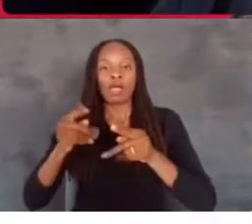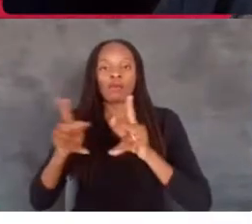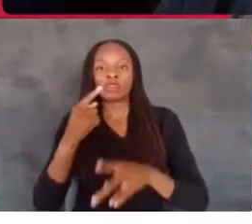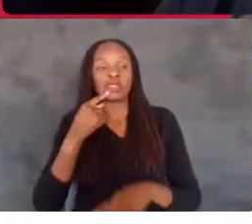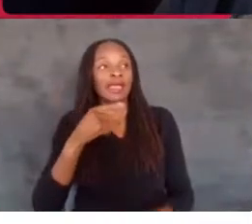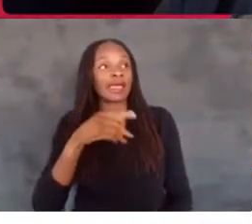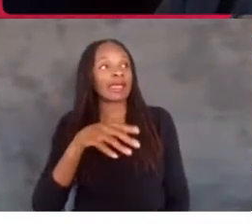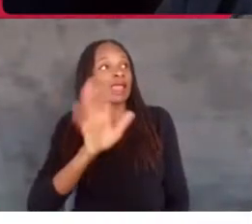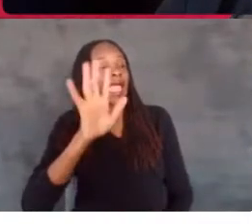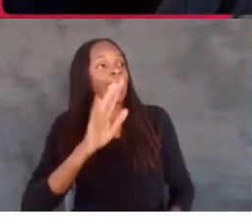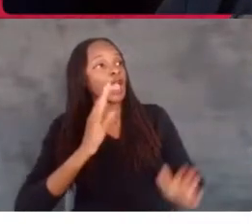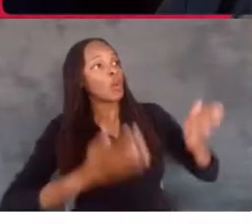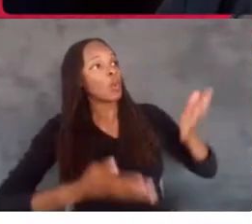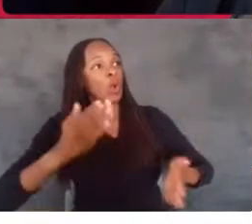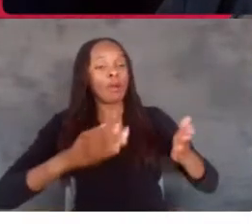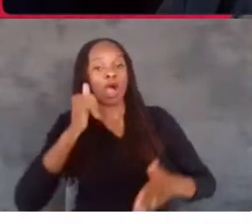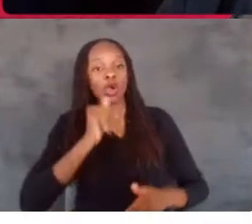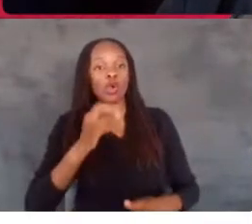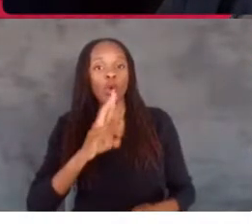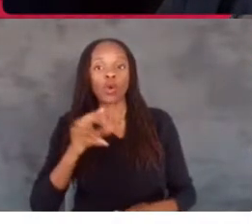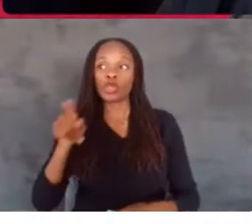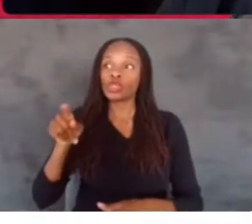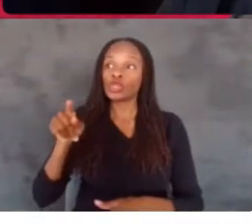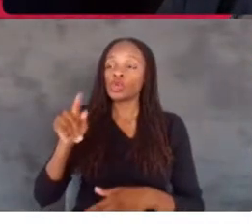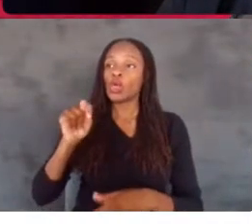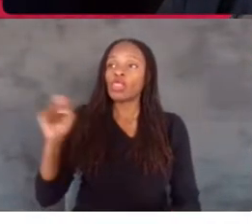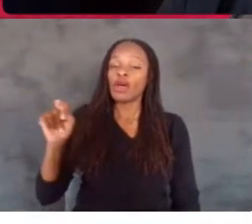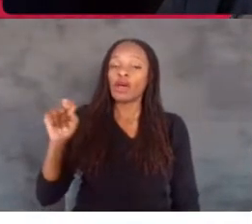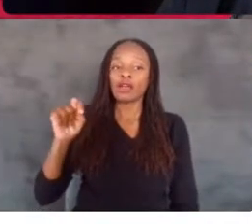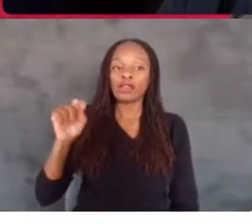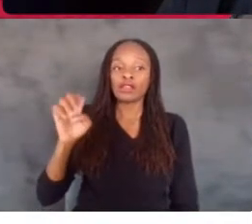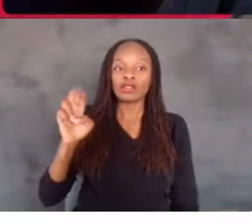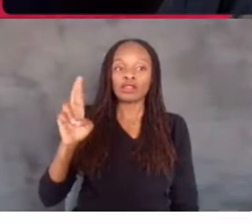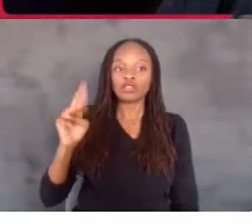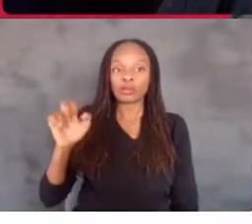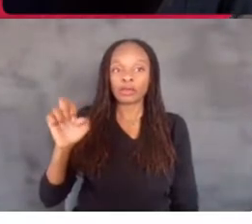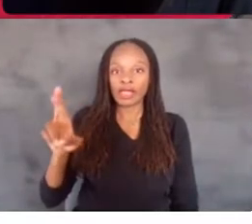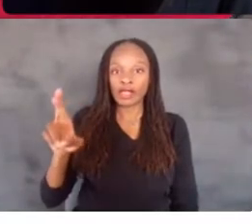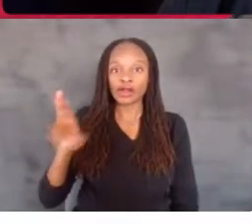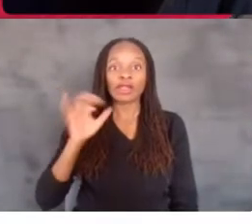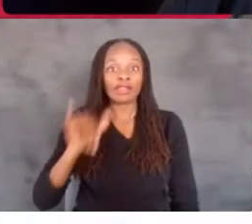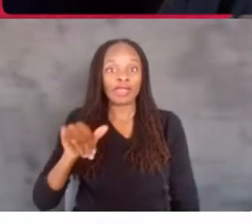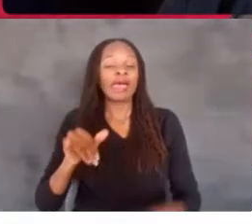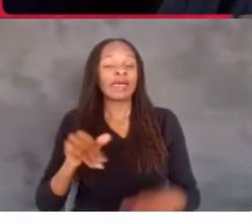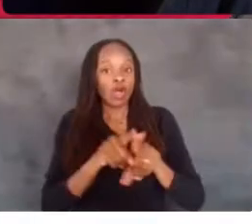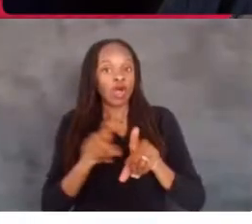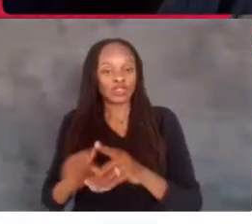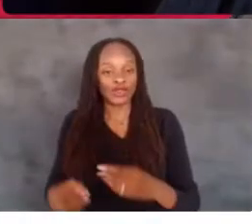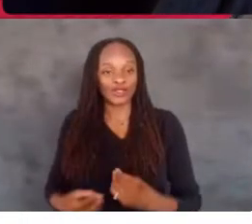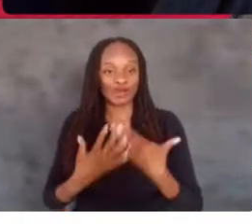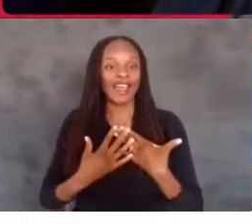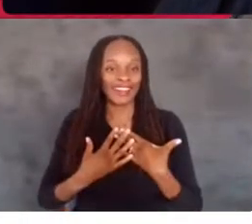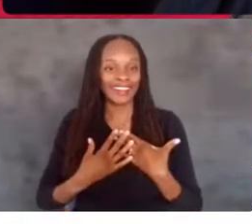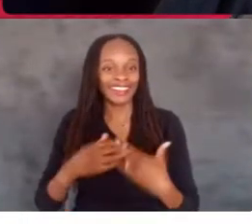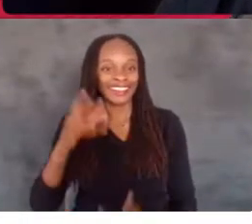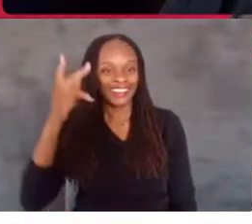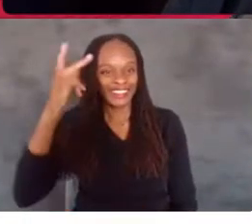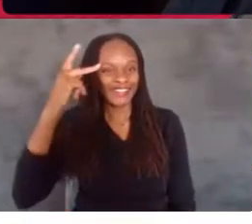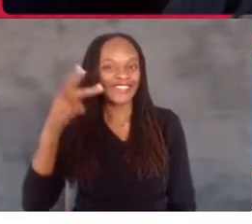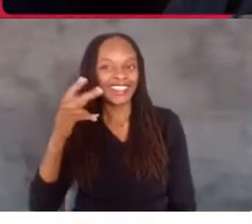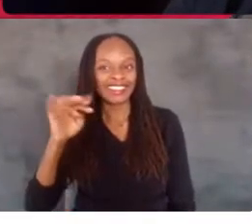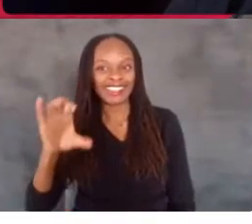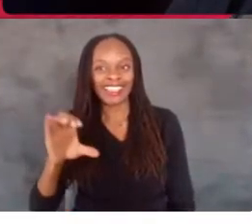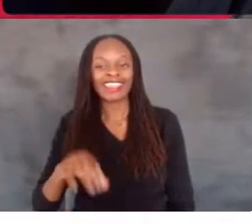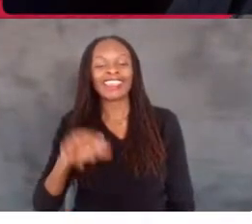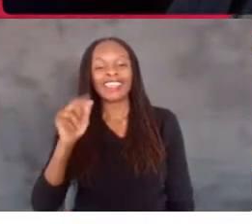robot girl, or hey, are you the Terminator? Which actually also inspired Parents, Inc. But I think what is nice